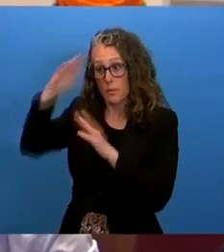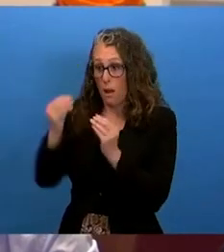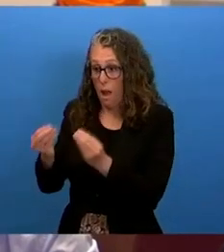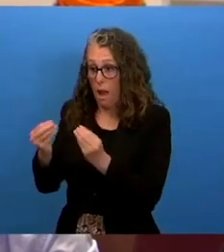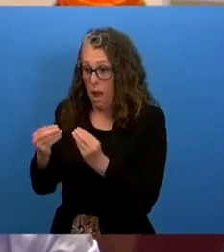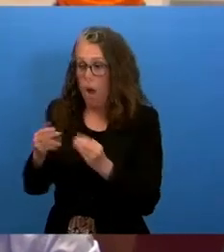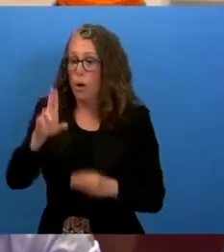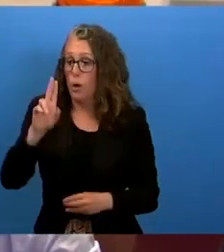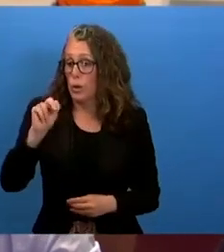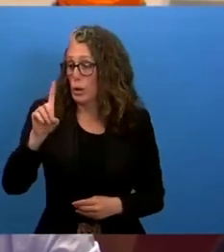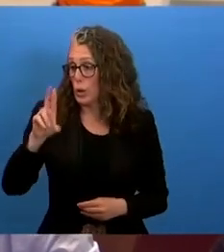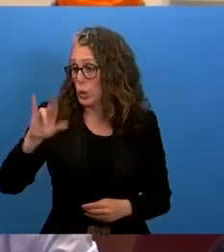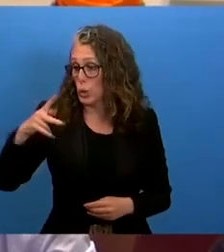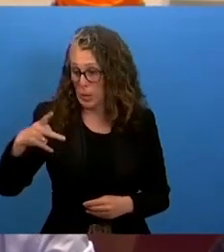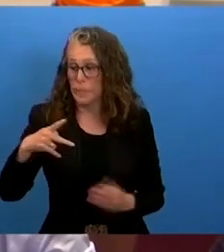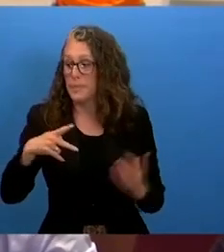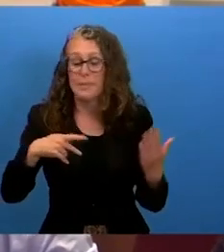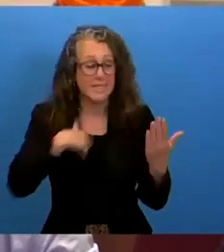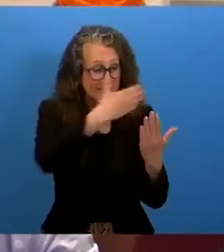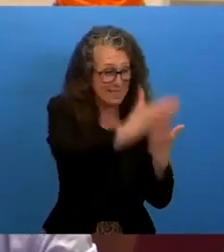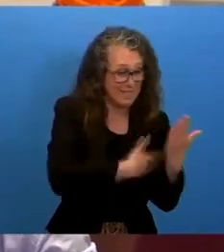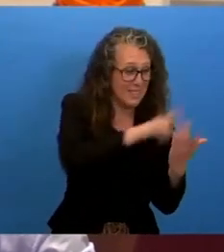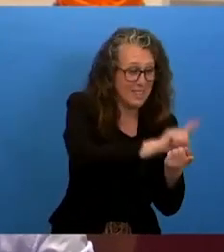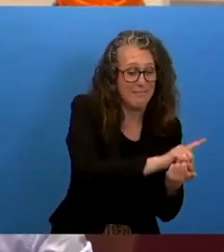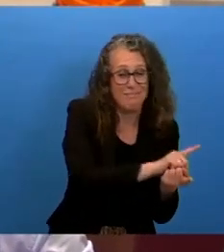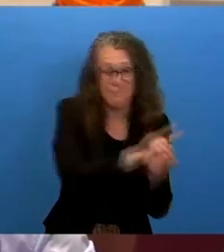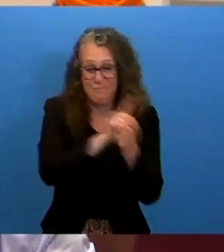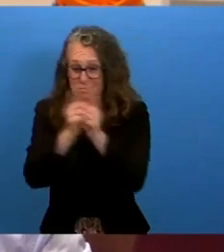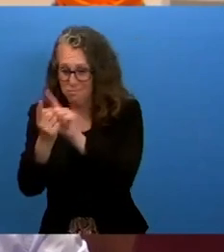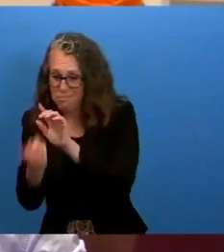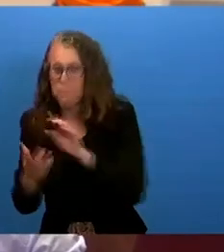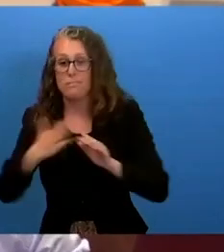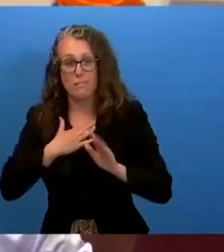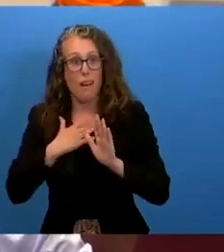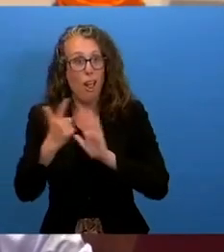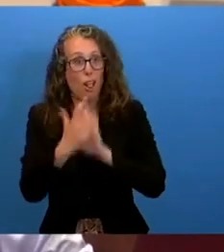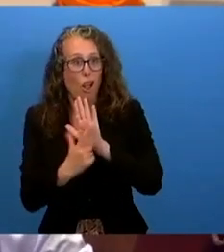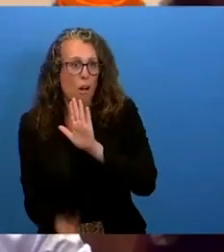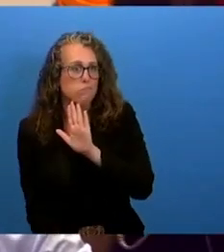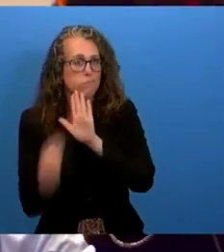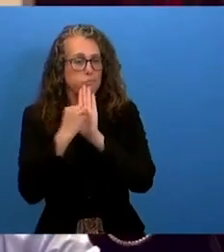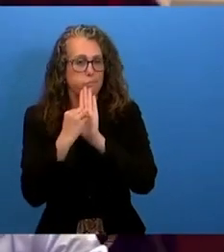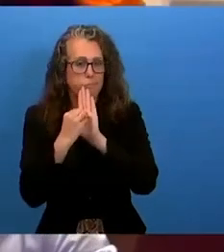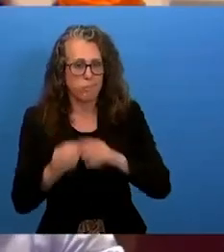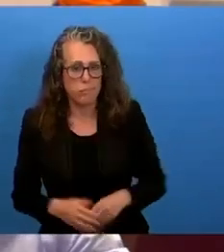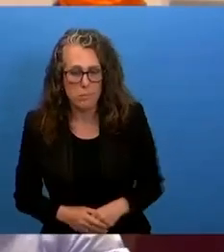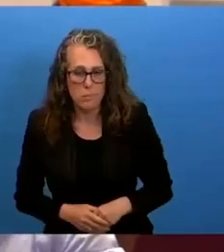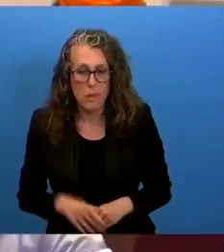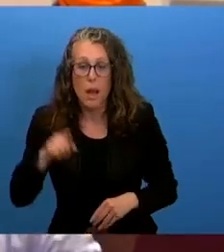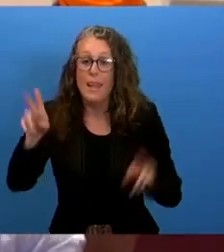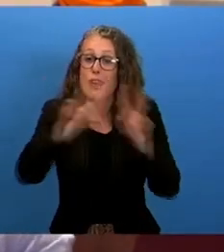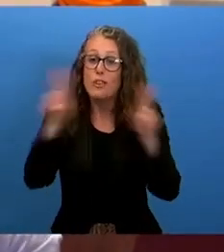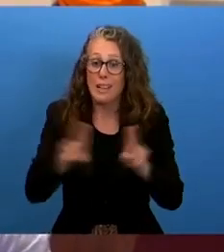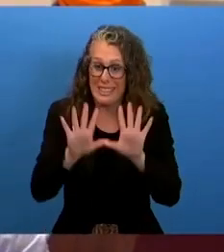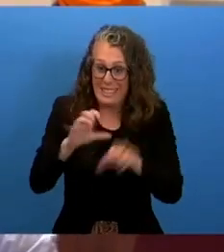UN DRIP and we adopted it in our constitution. Also, the initiative of the International Decade for Indigenous Languages